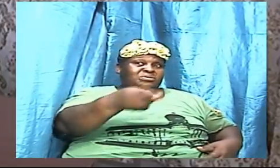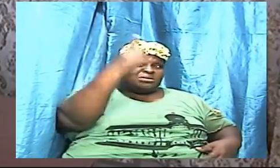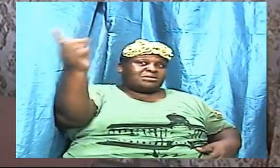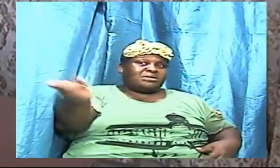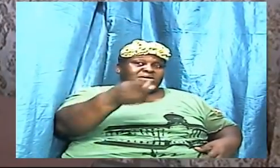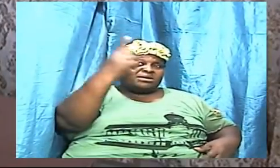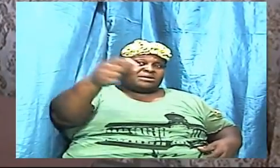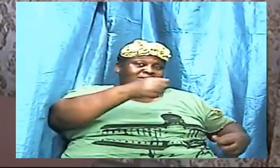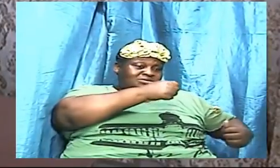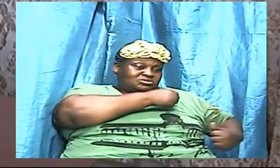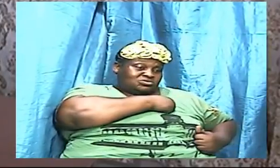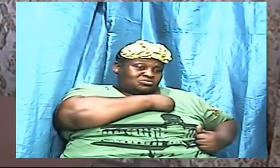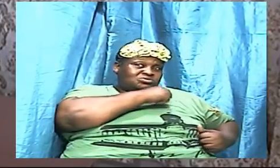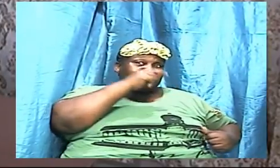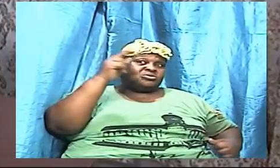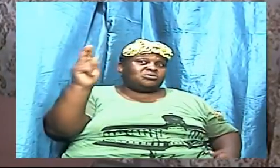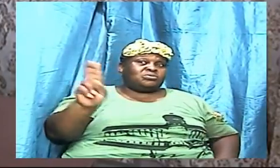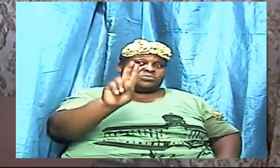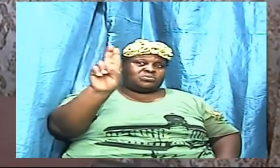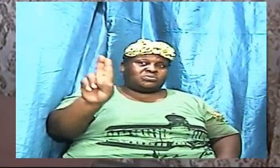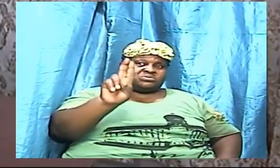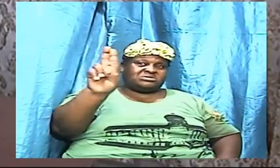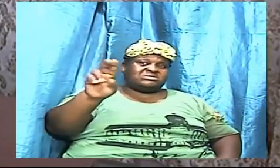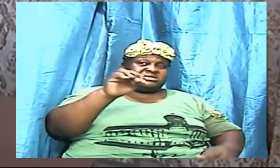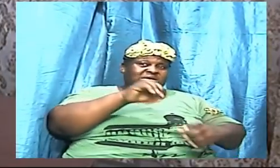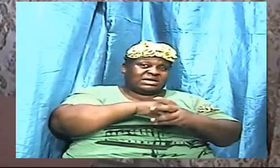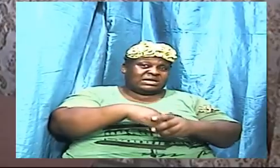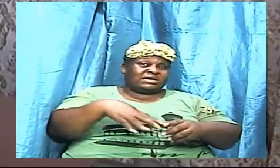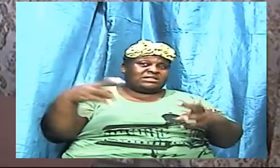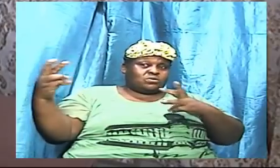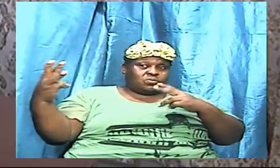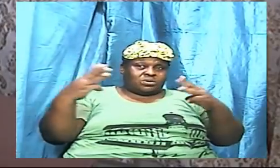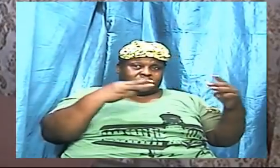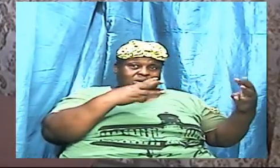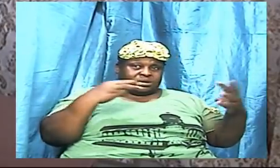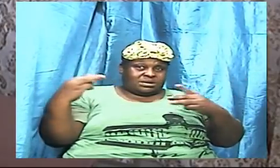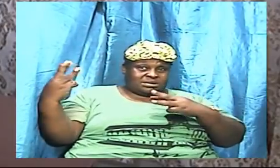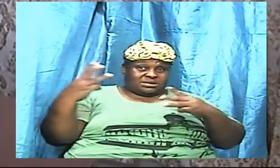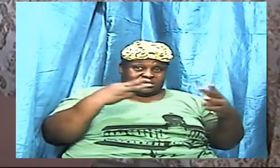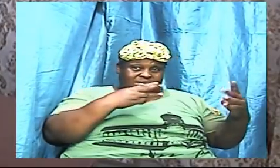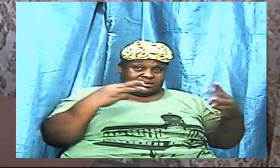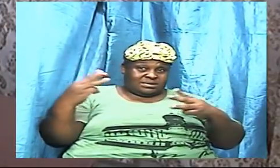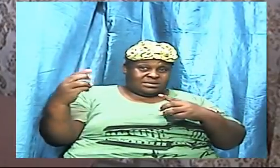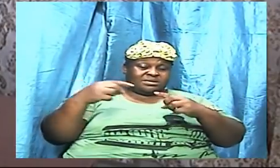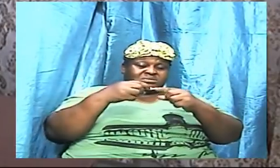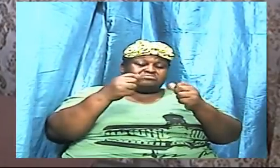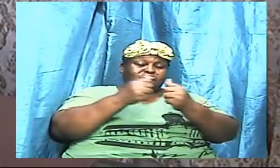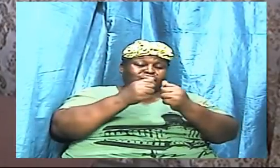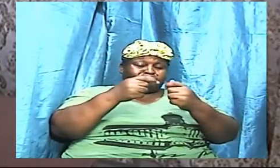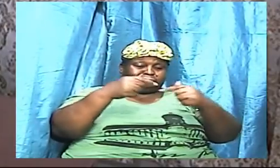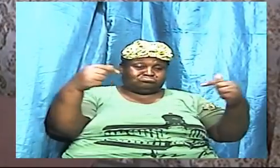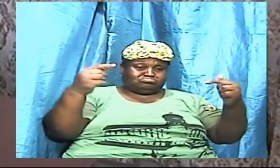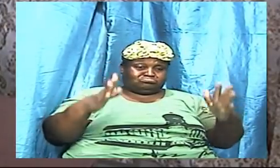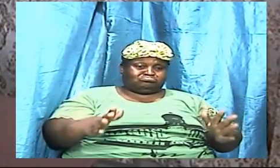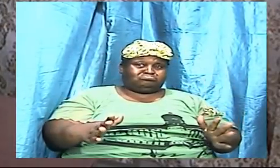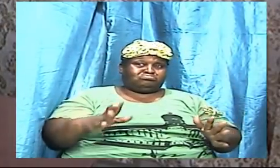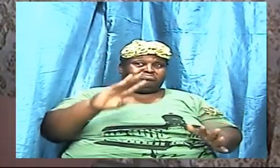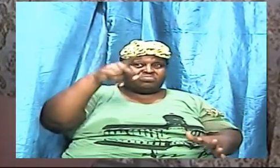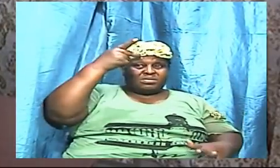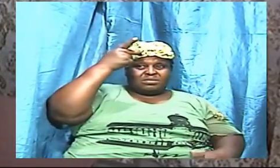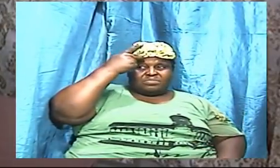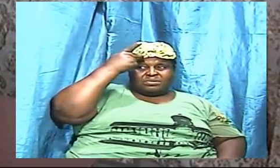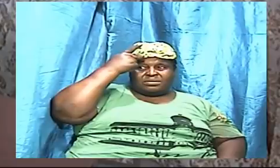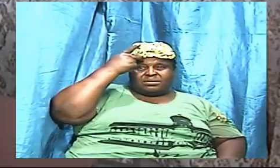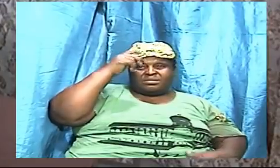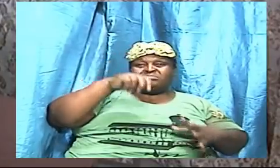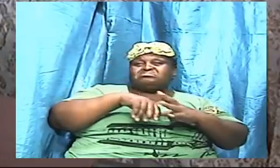used in their, you know, clash with their enemies. Paul, out of about five